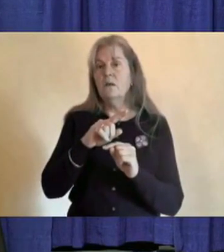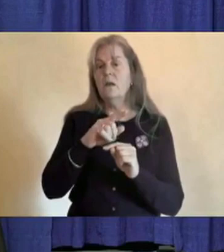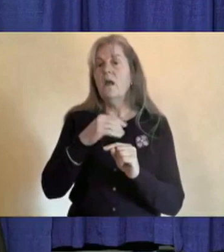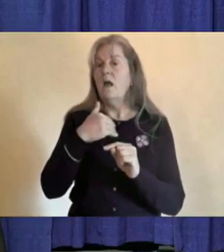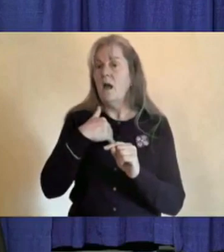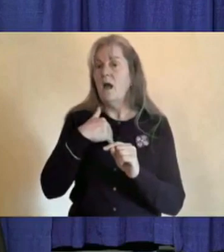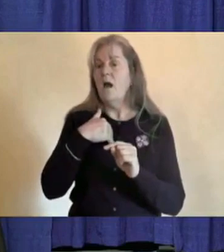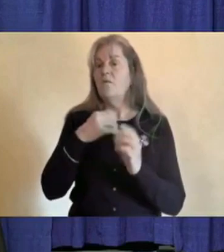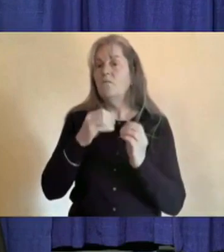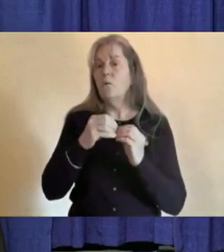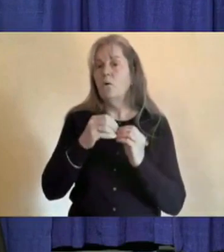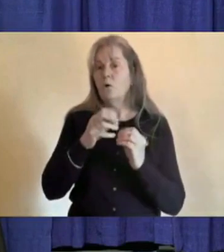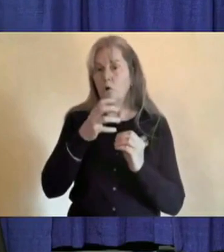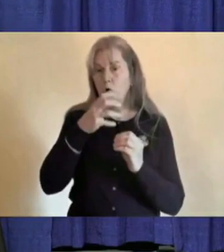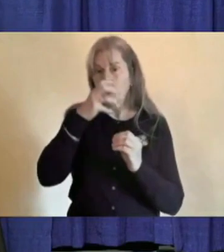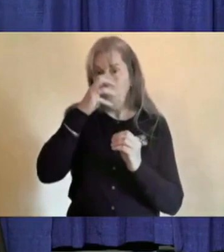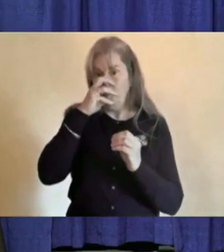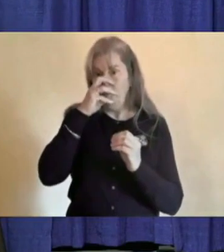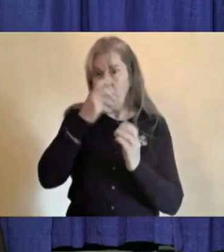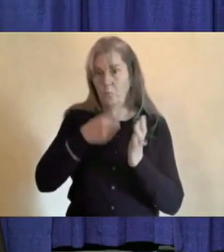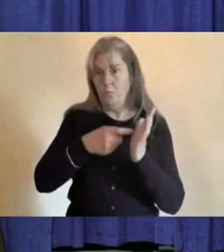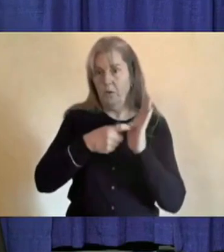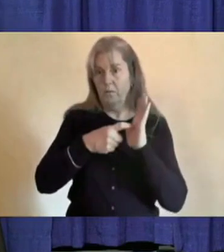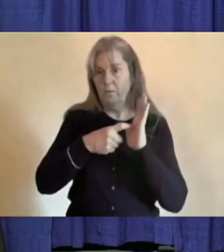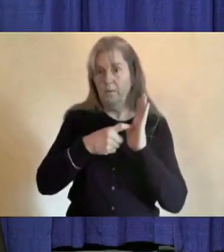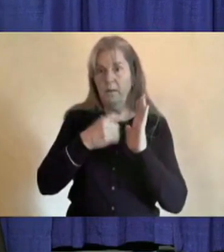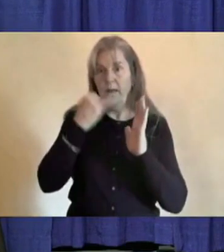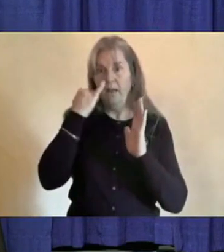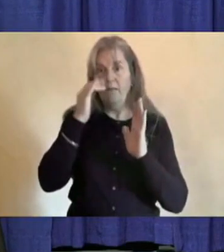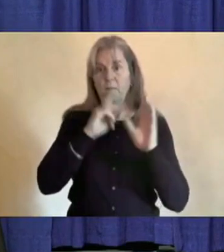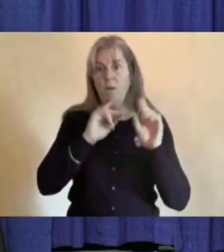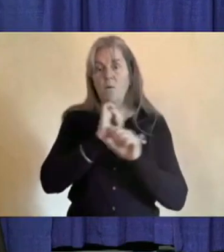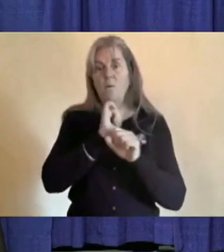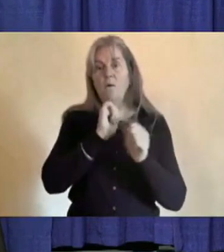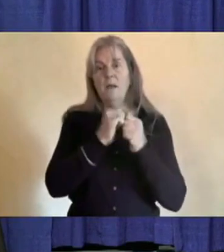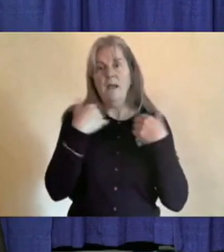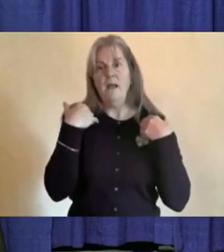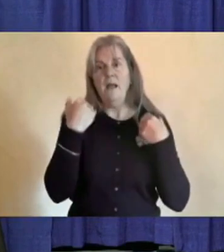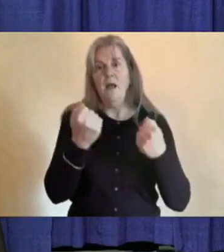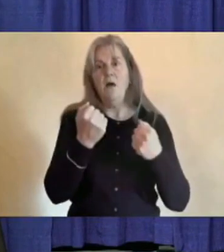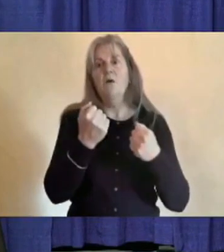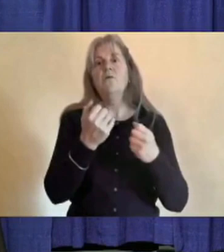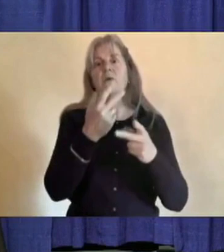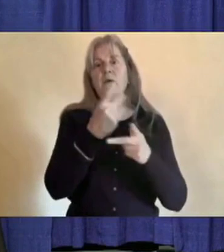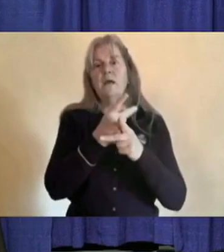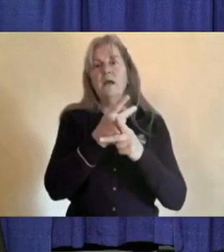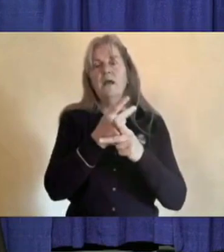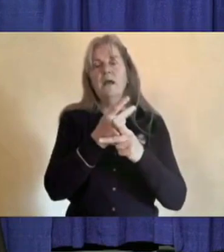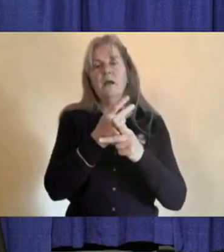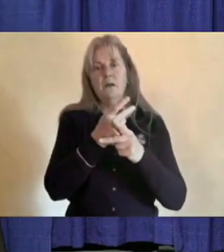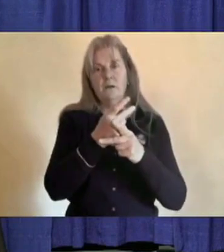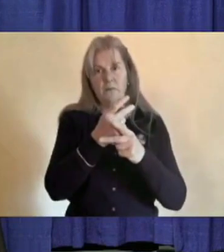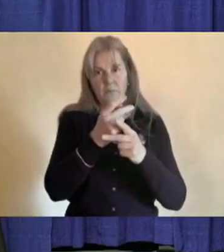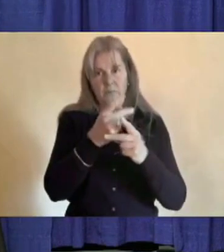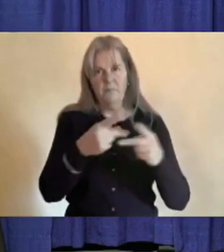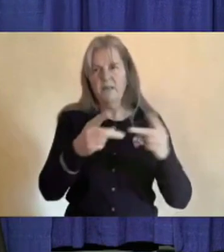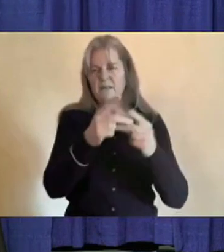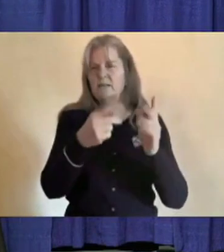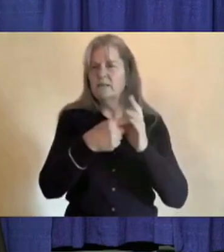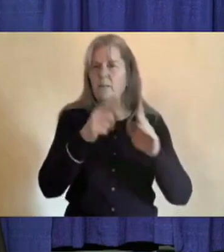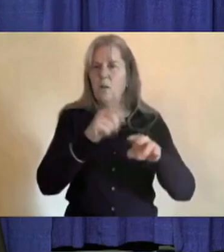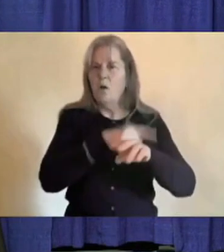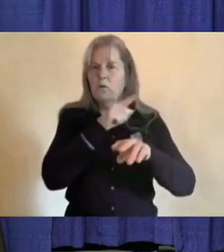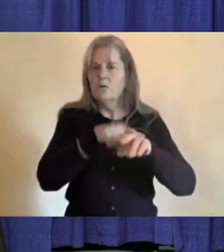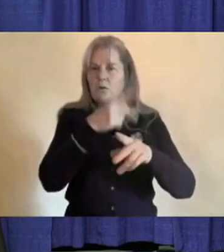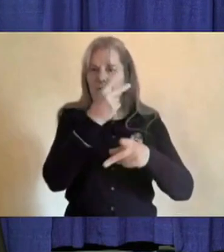to people who are working in health care settings, so including acute care facilities and long-term care, and that